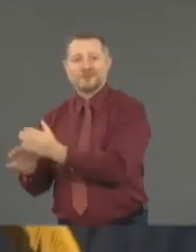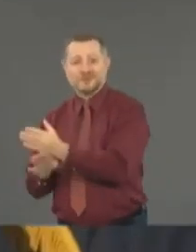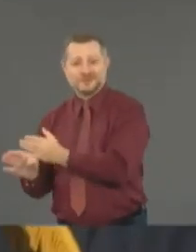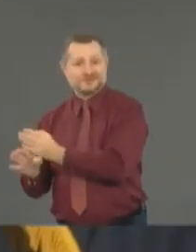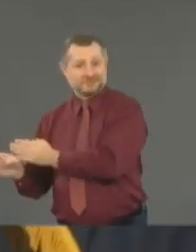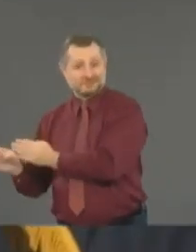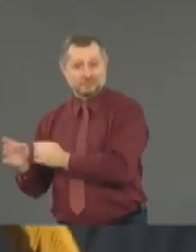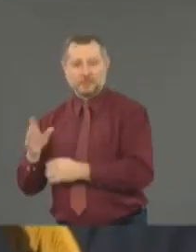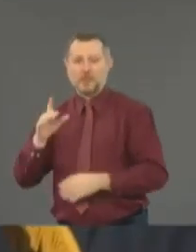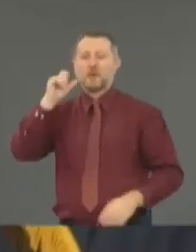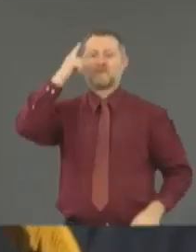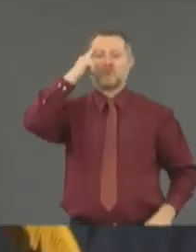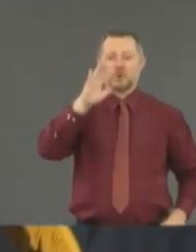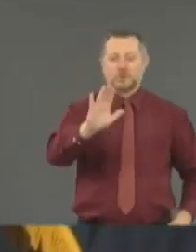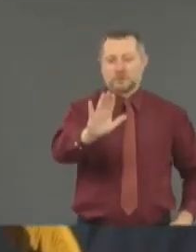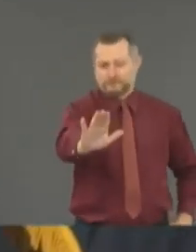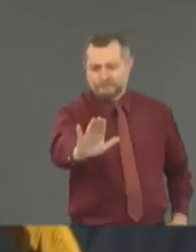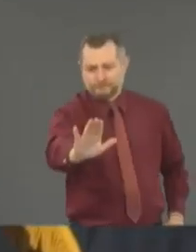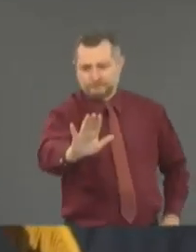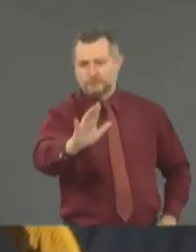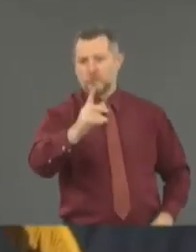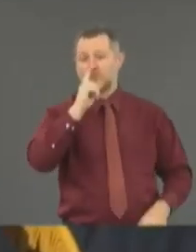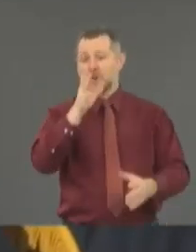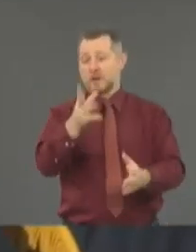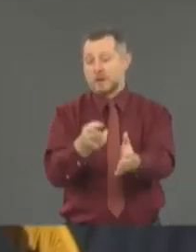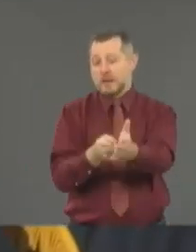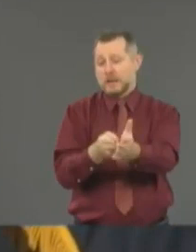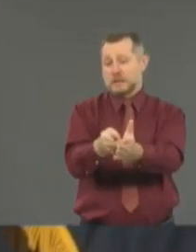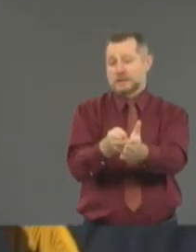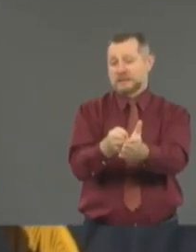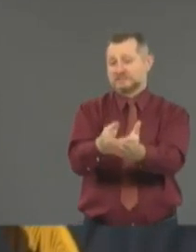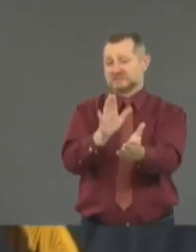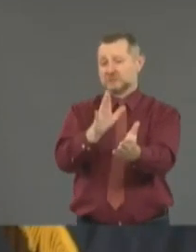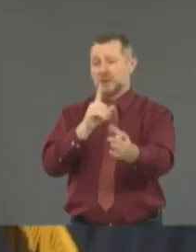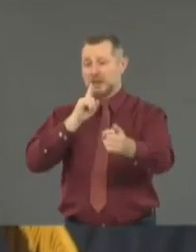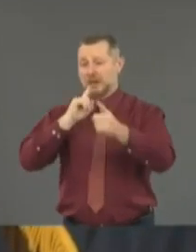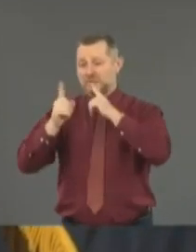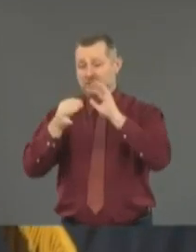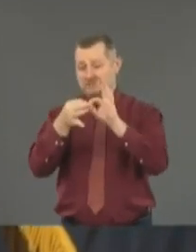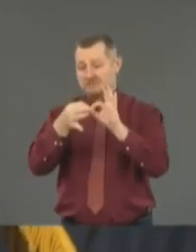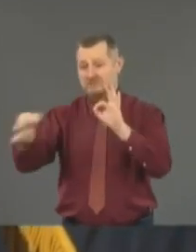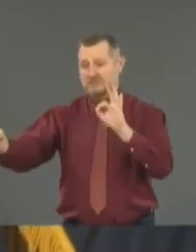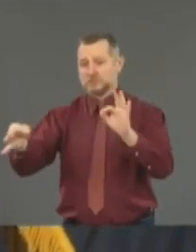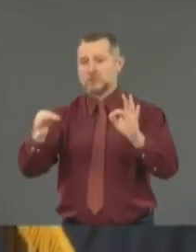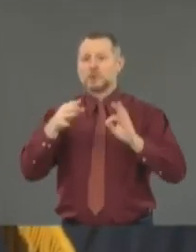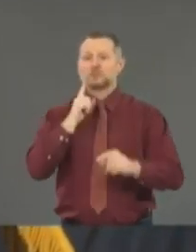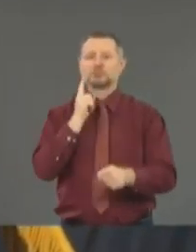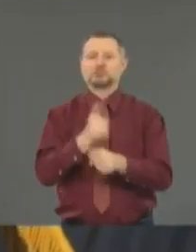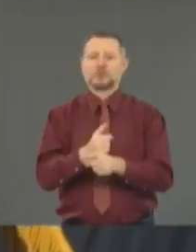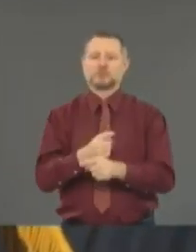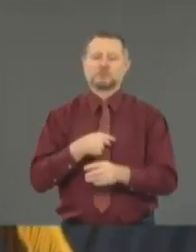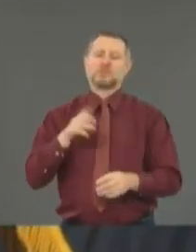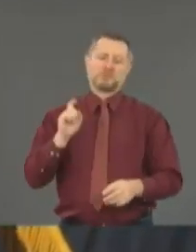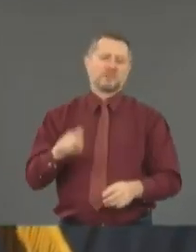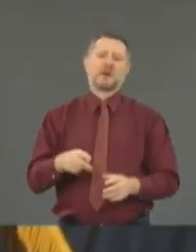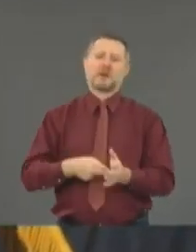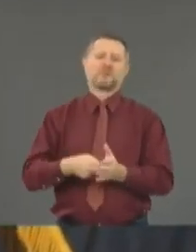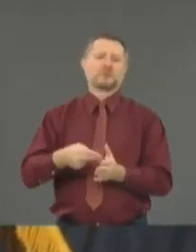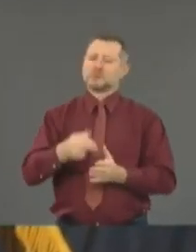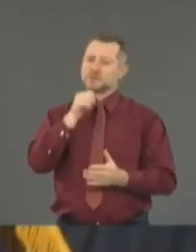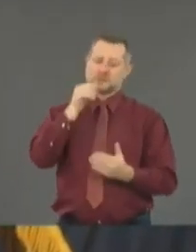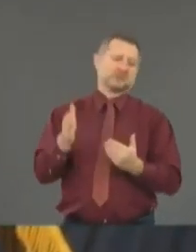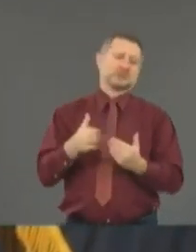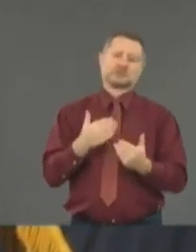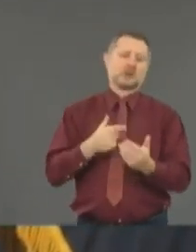Your expression, honest dialogue, was right. It has to be honest. Because these are complex topics, there is no